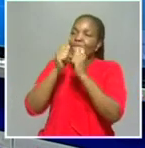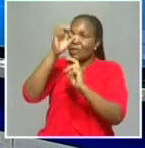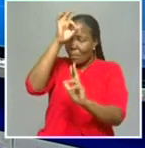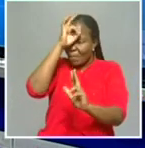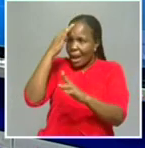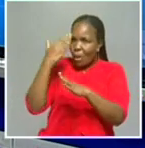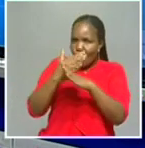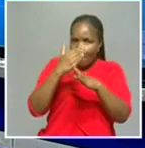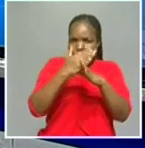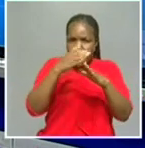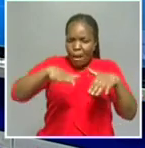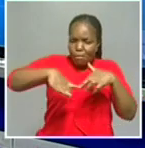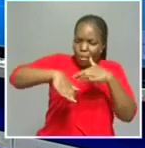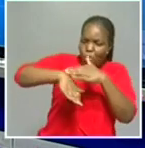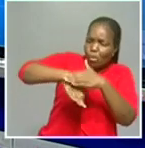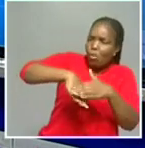place at the national level?